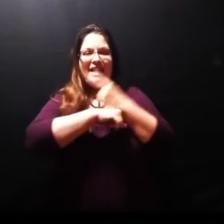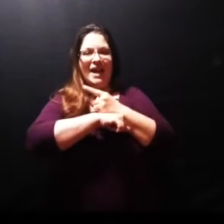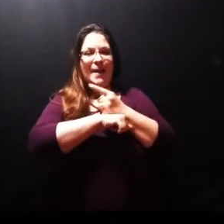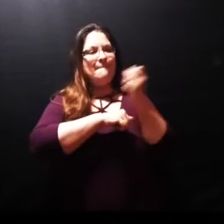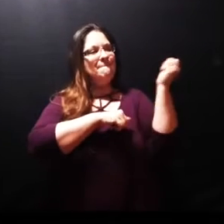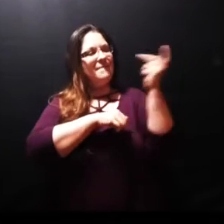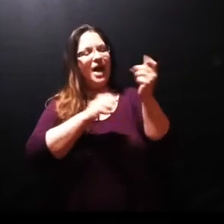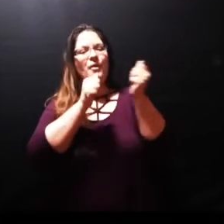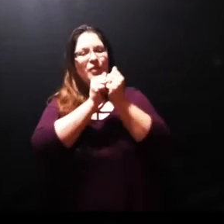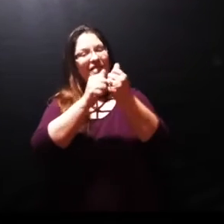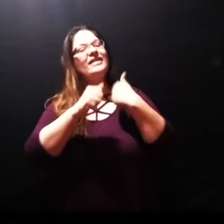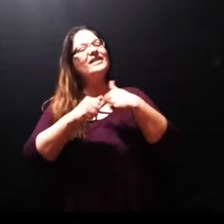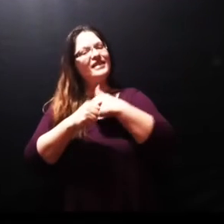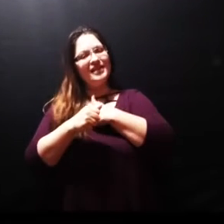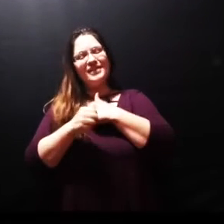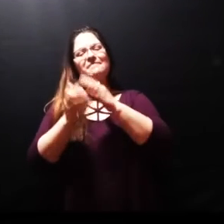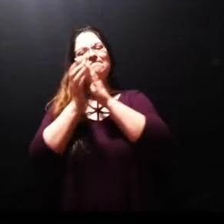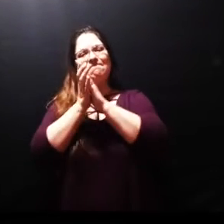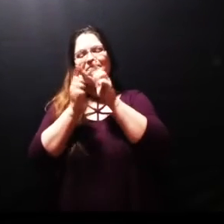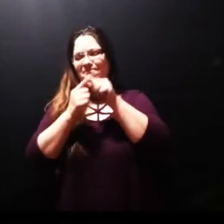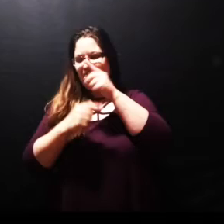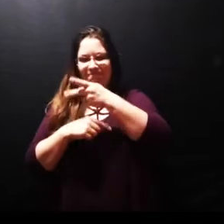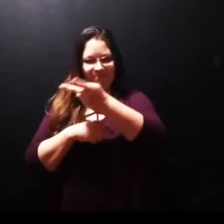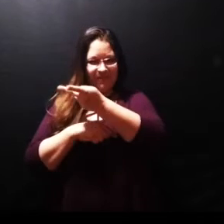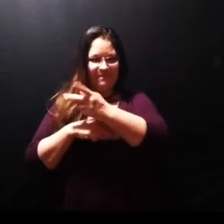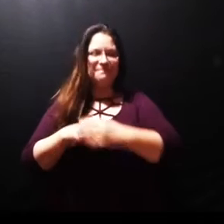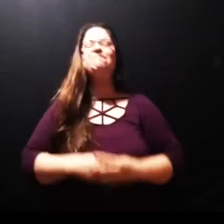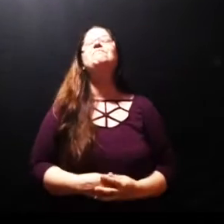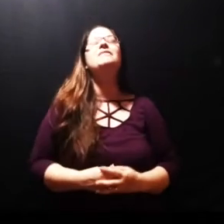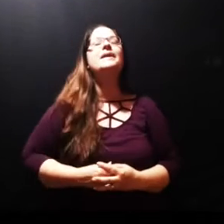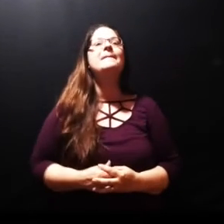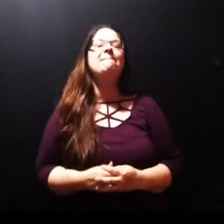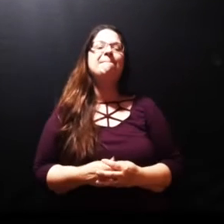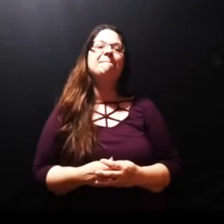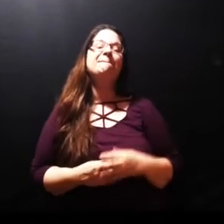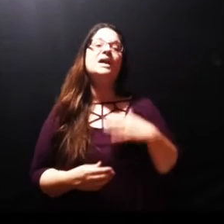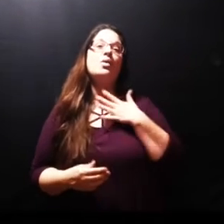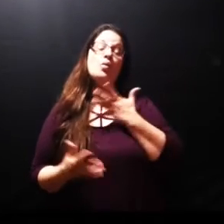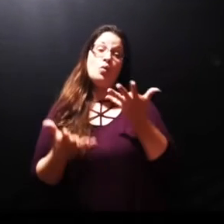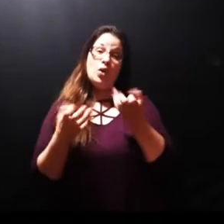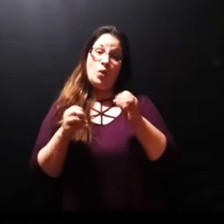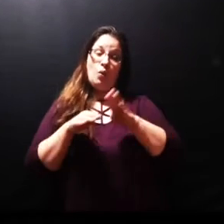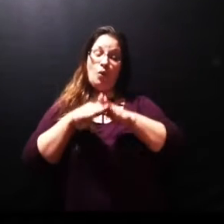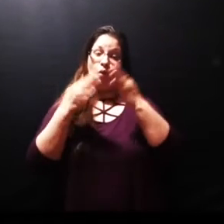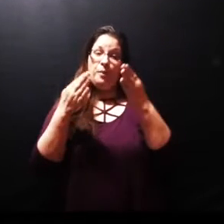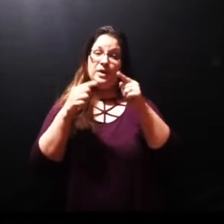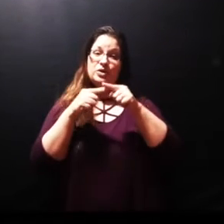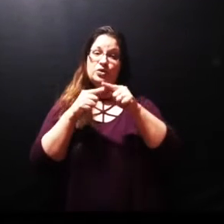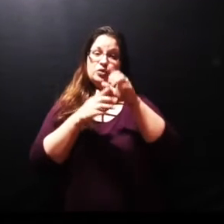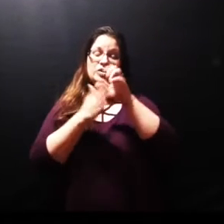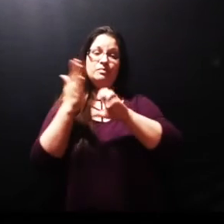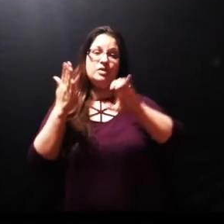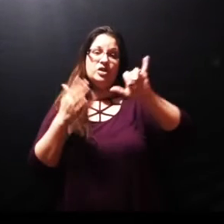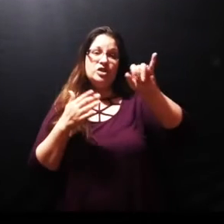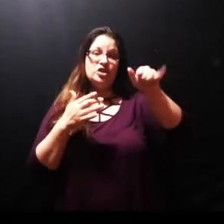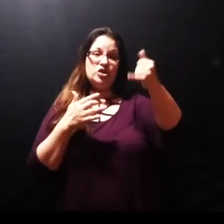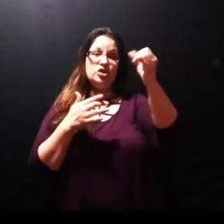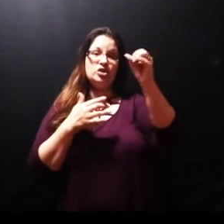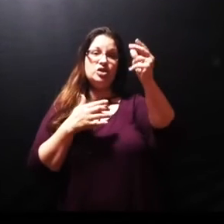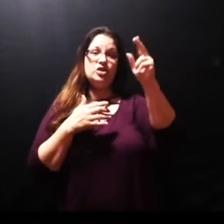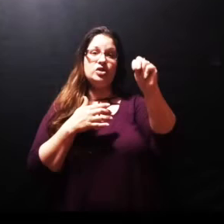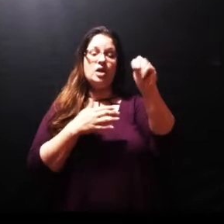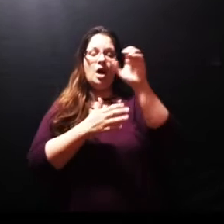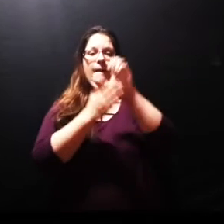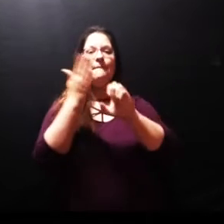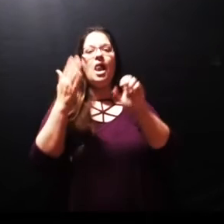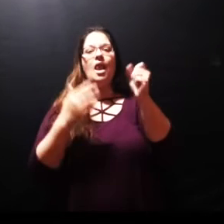I hope you have your Bible with you this morning I want you to take it and turn with me to one of the greatest chapters there is John